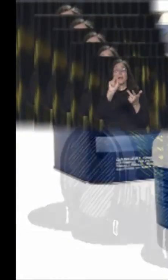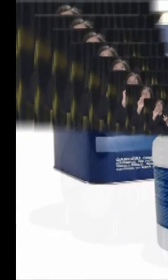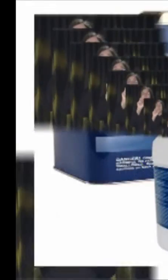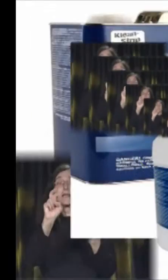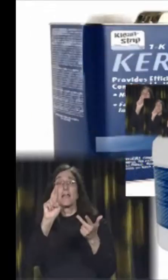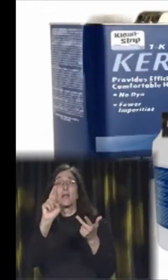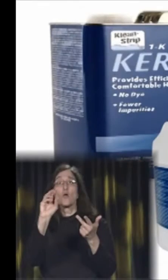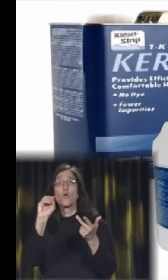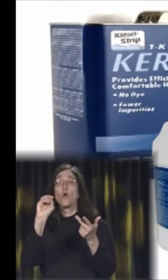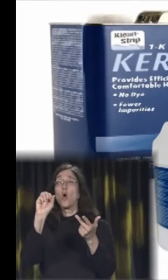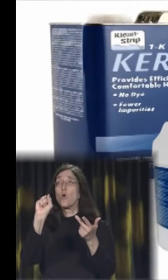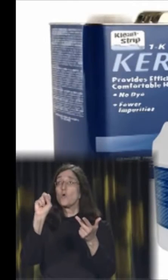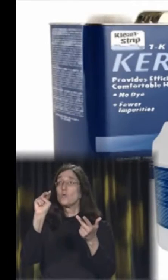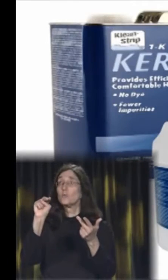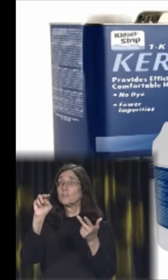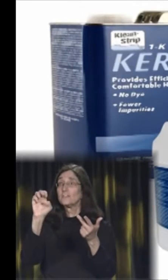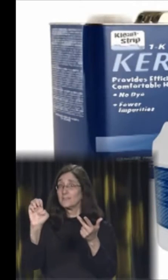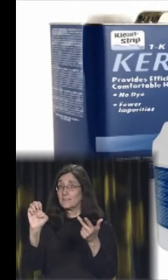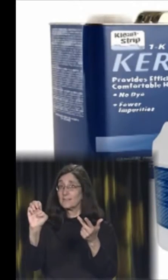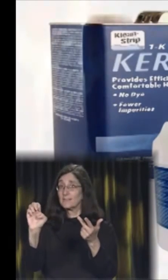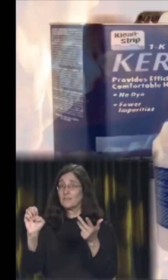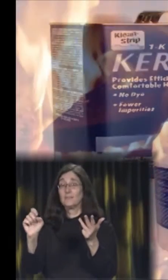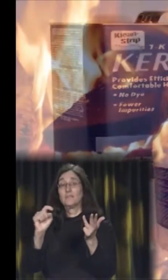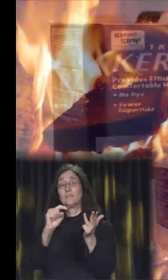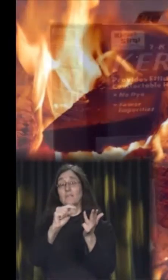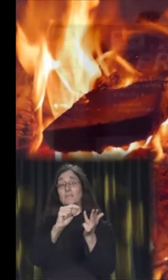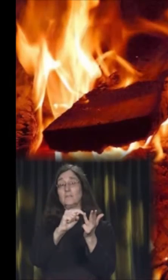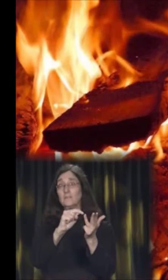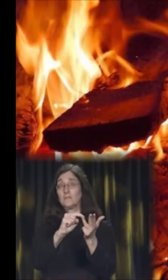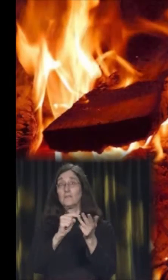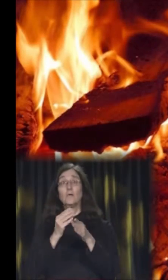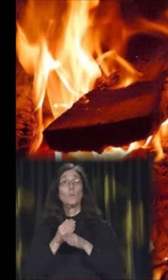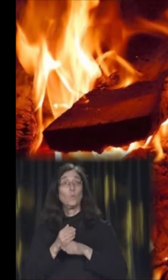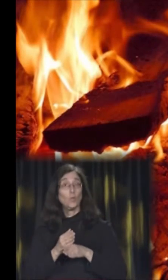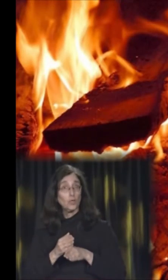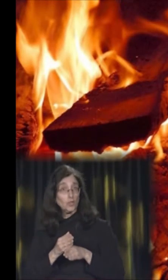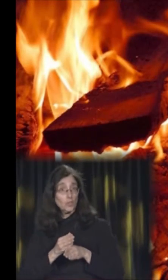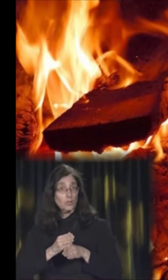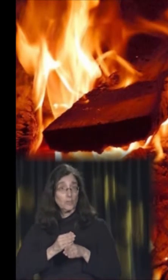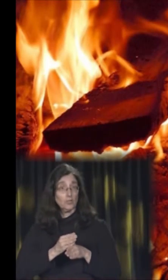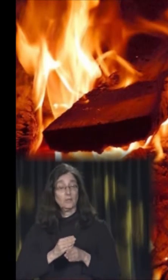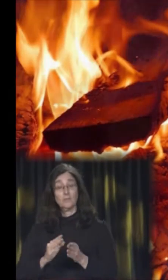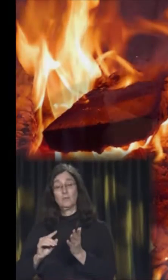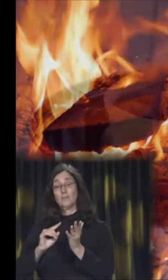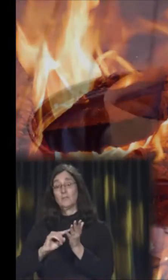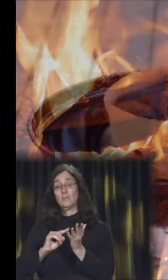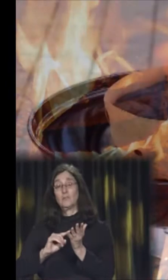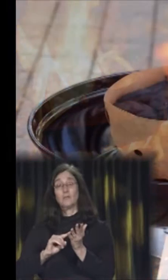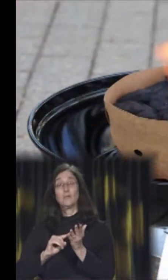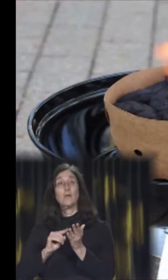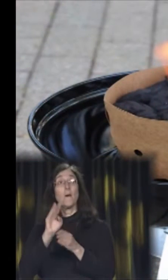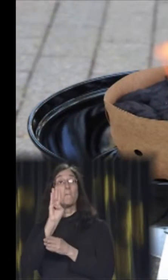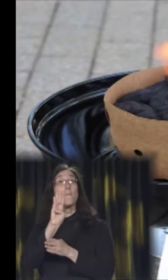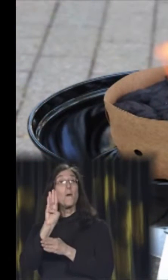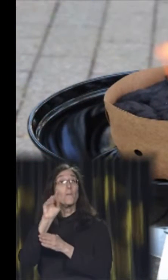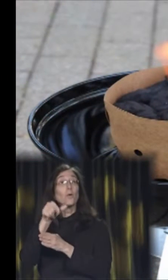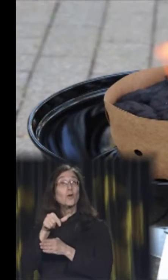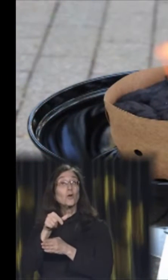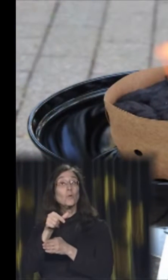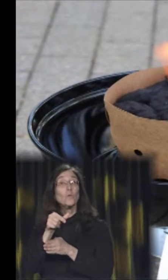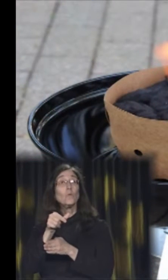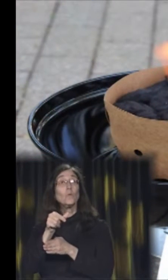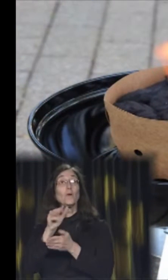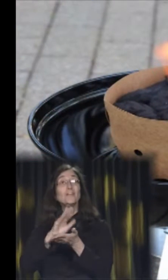kerosene, wood, or charcoal,